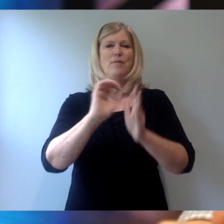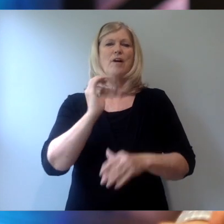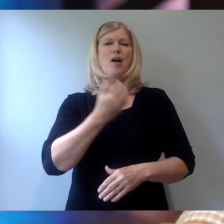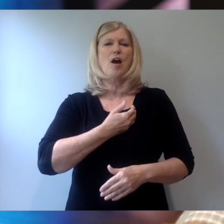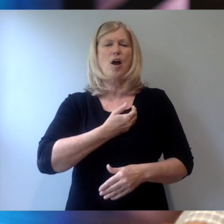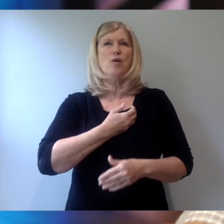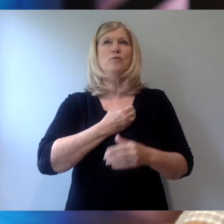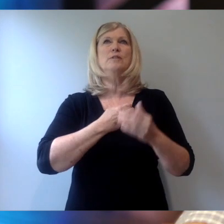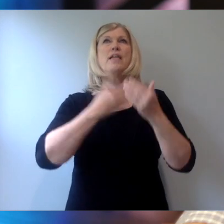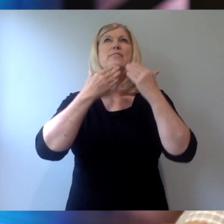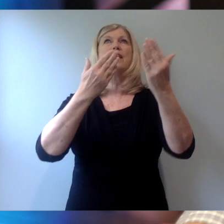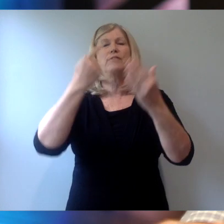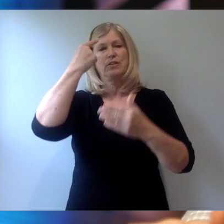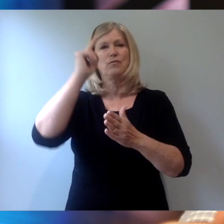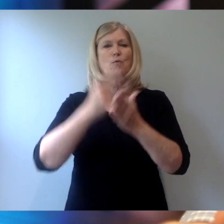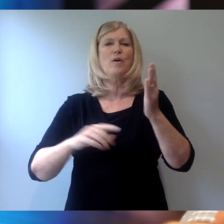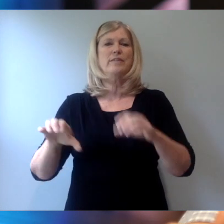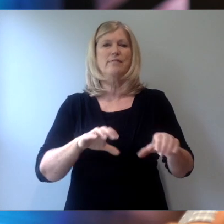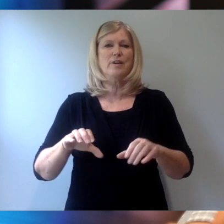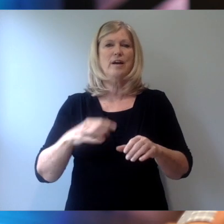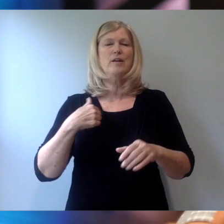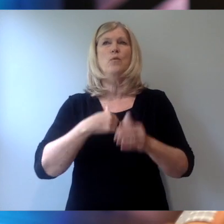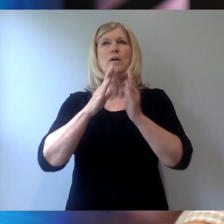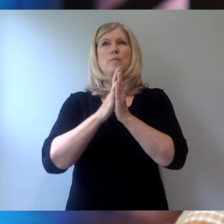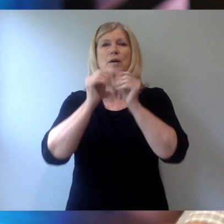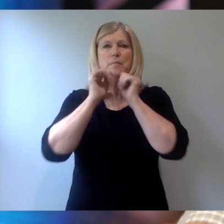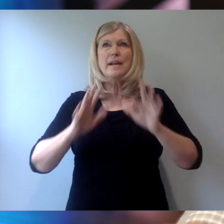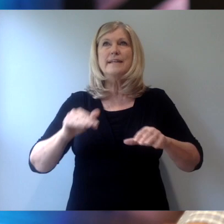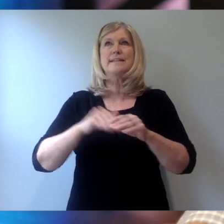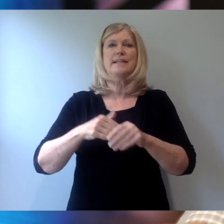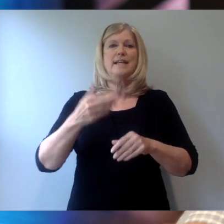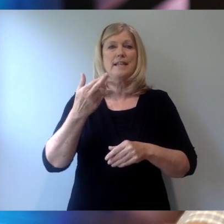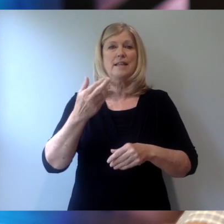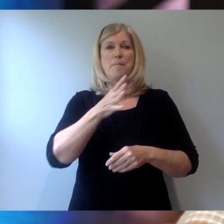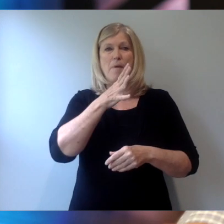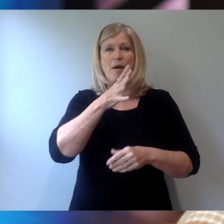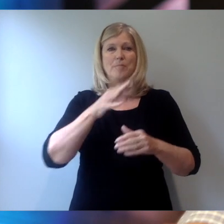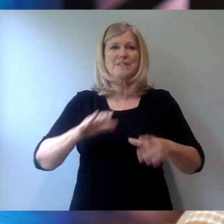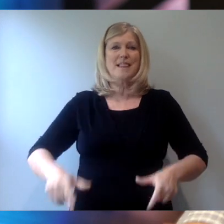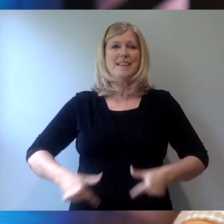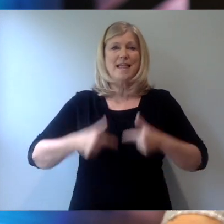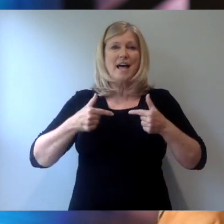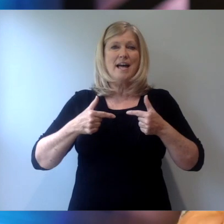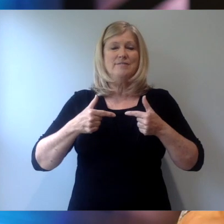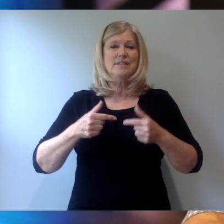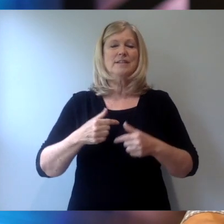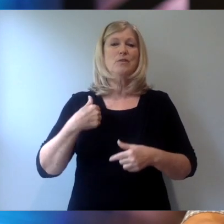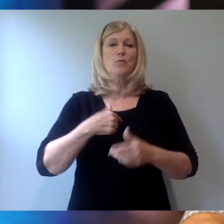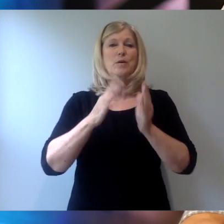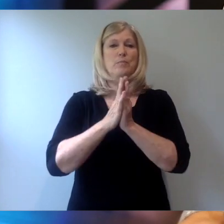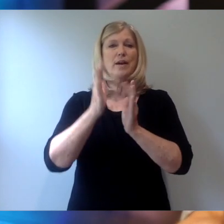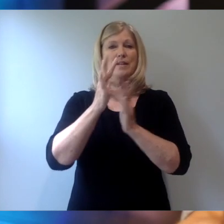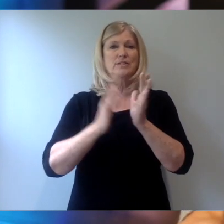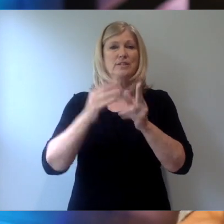gratefulness thankfulness for what they've done. We pray blessing in their lives and blessing for them. We pray in Jesus' name.